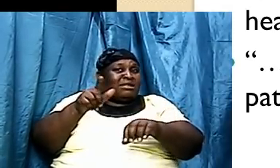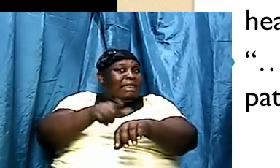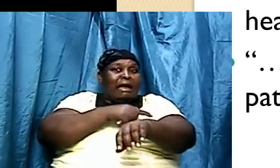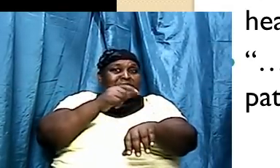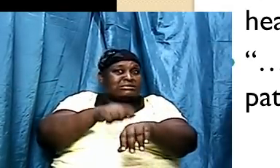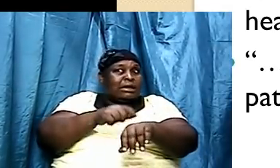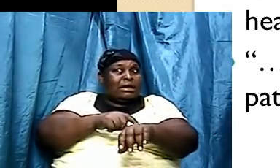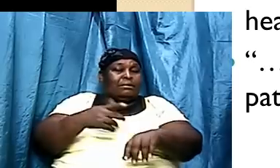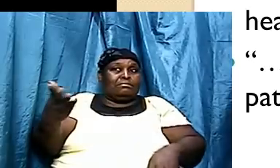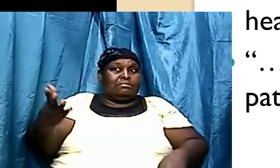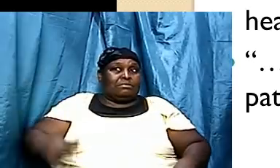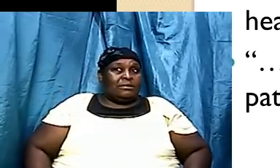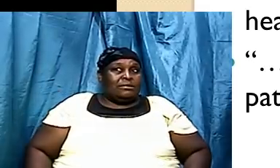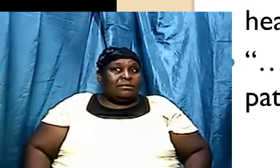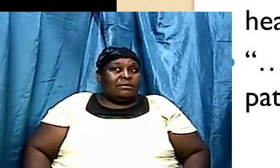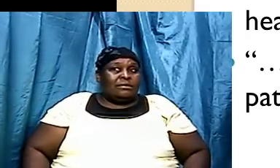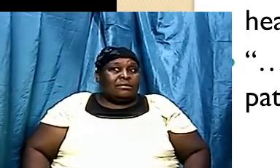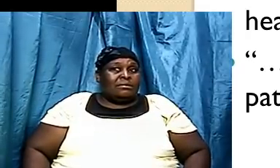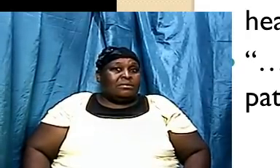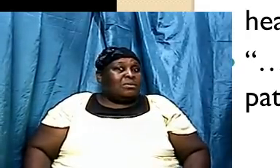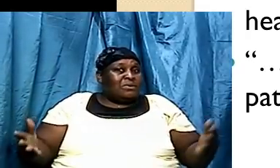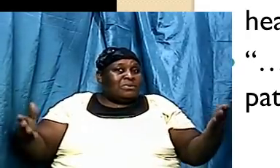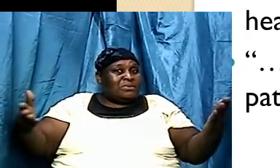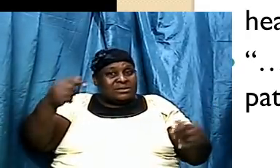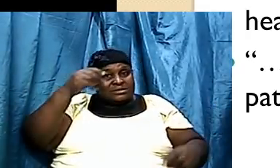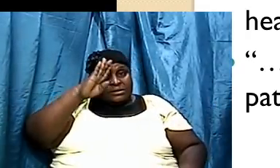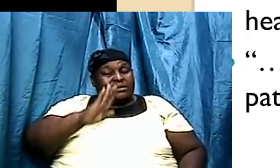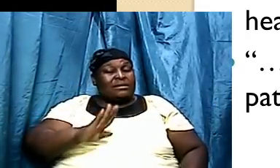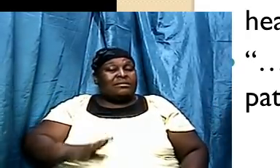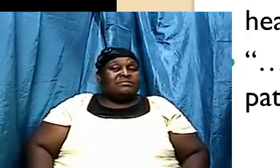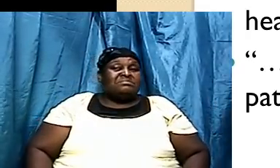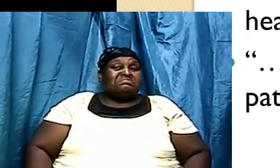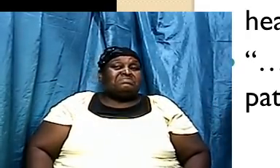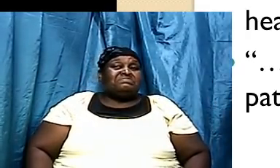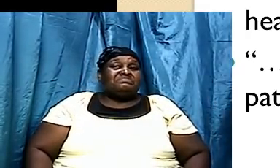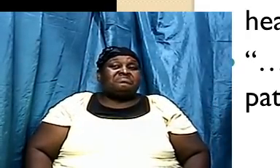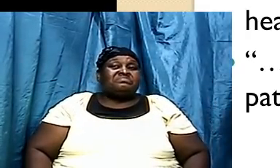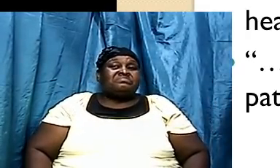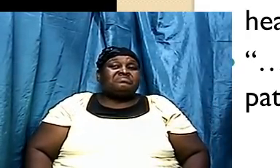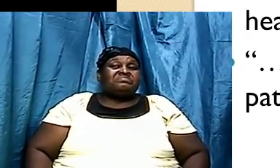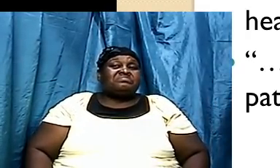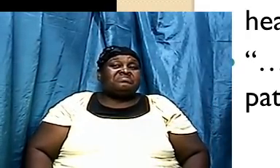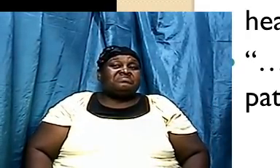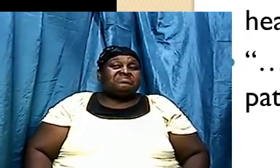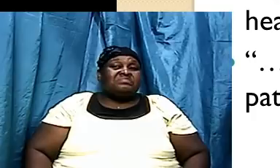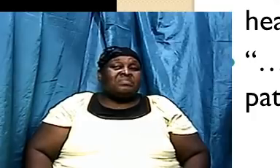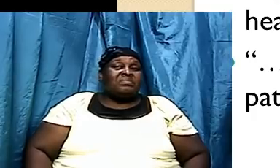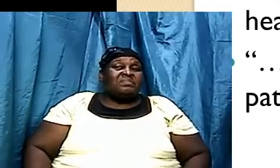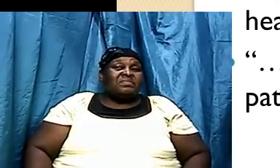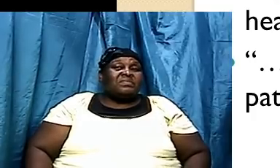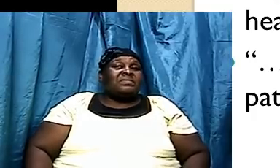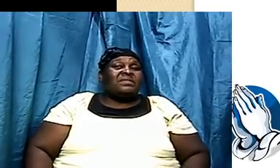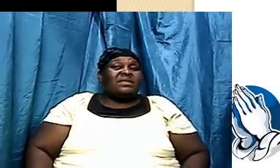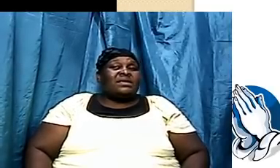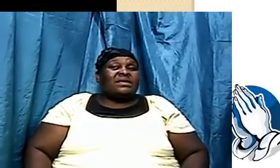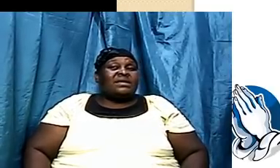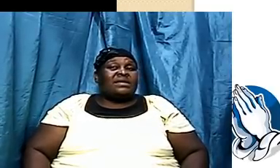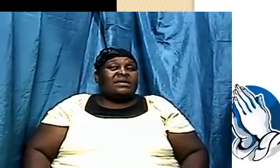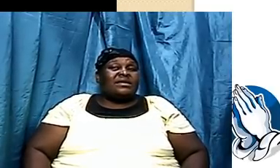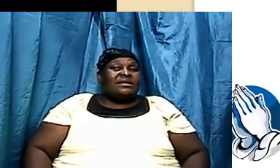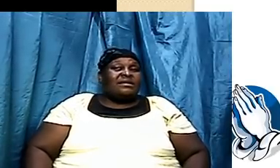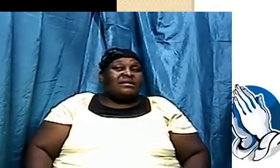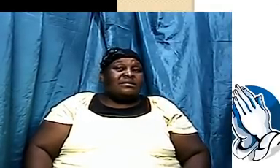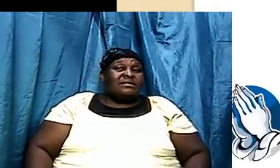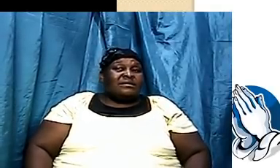what a God what a God let us jump to the last one which is physics